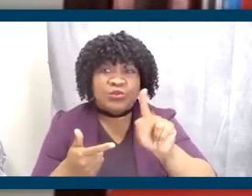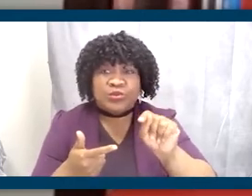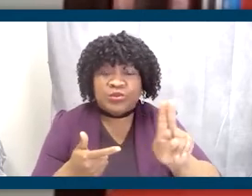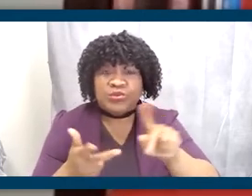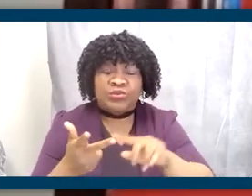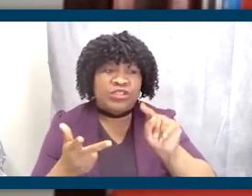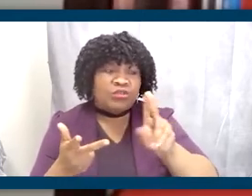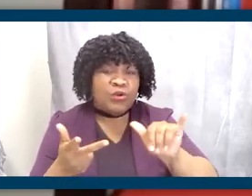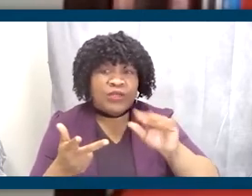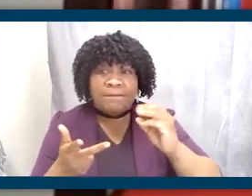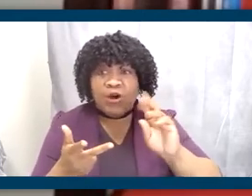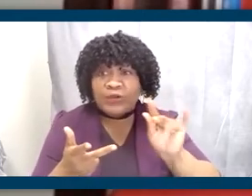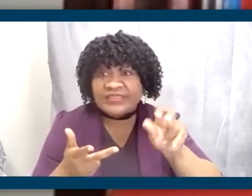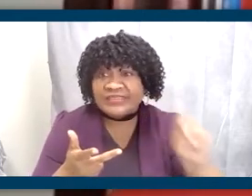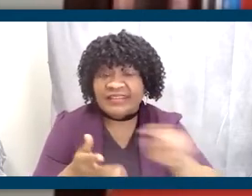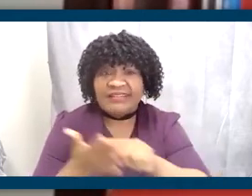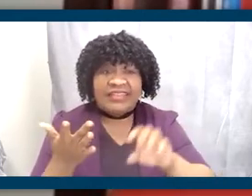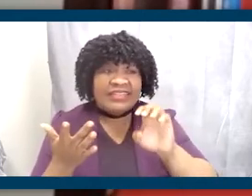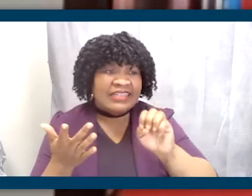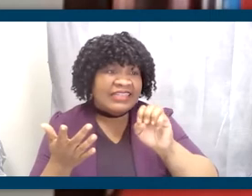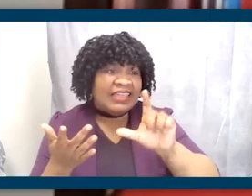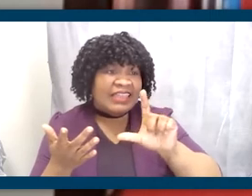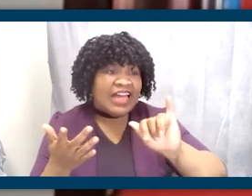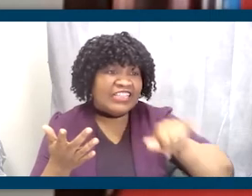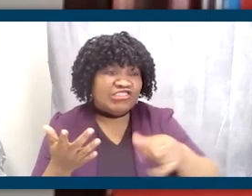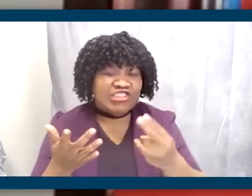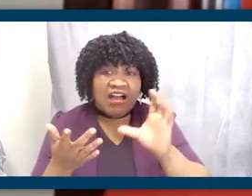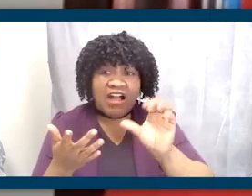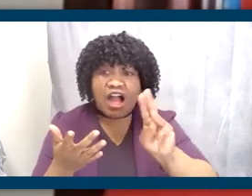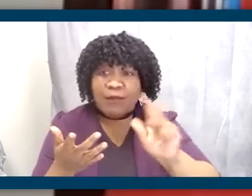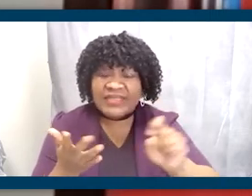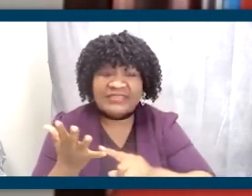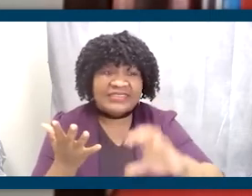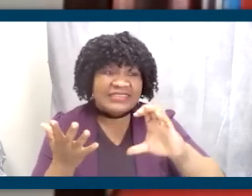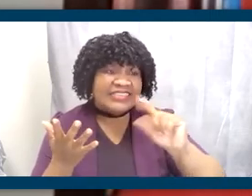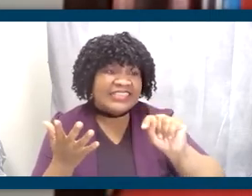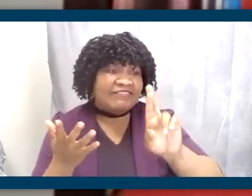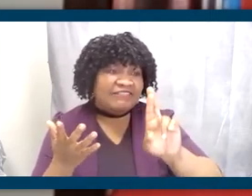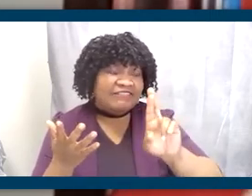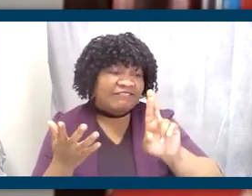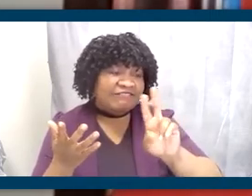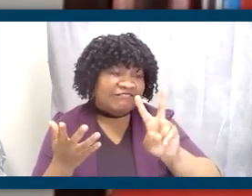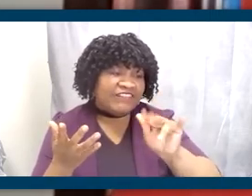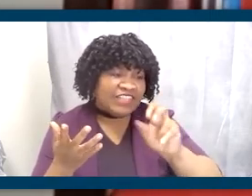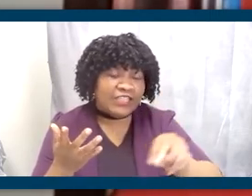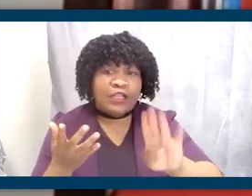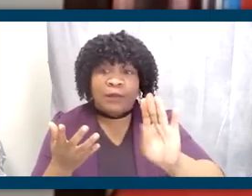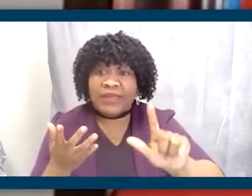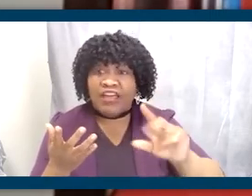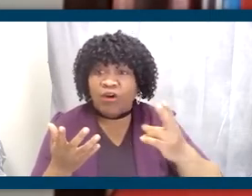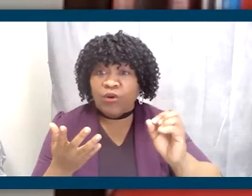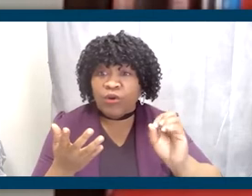Toni Morrison, Elijah Cummings, C.T. Vivian, Bell Hooks,